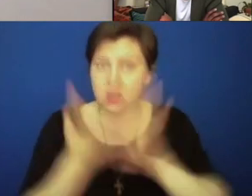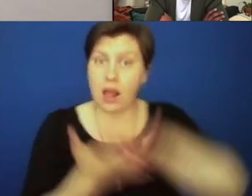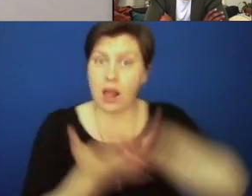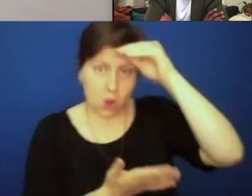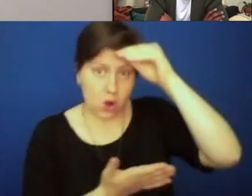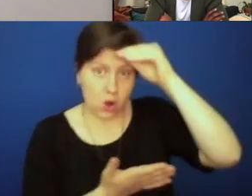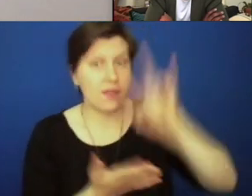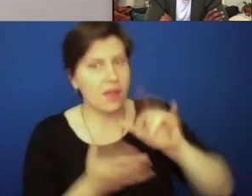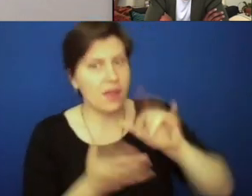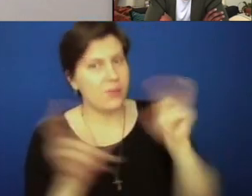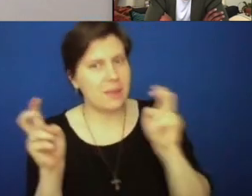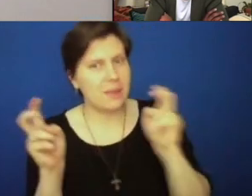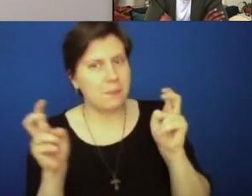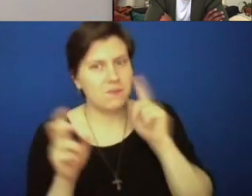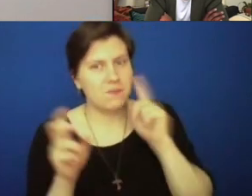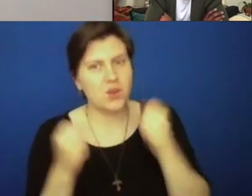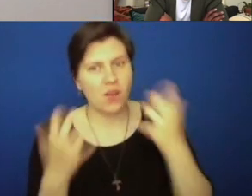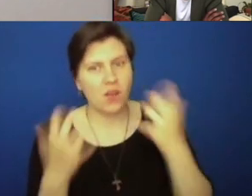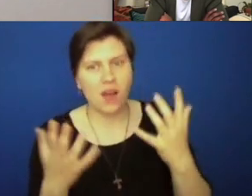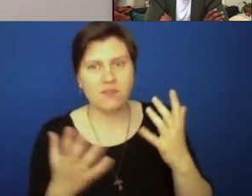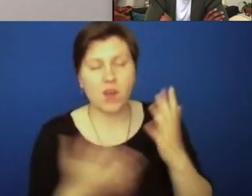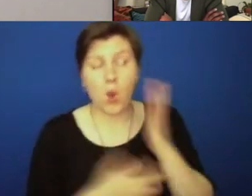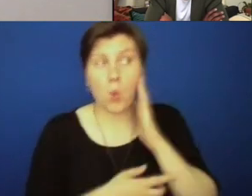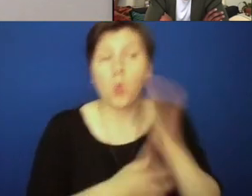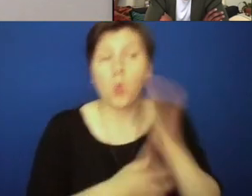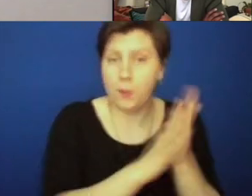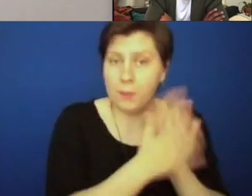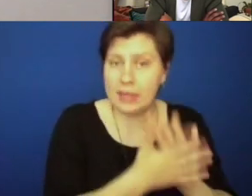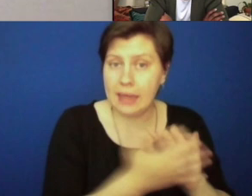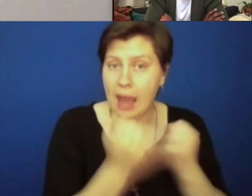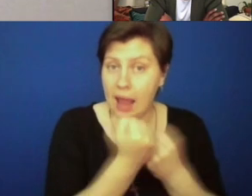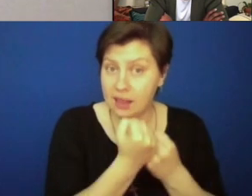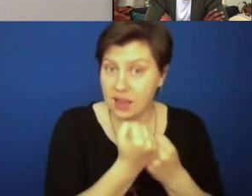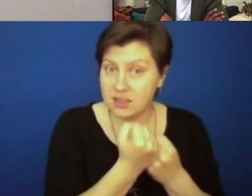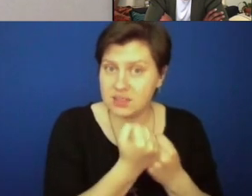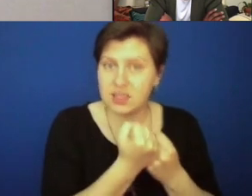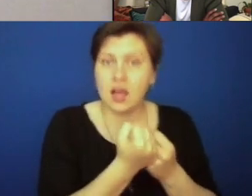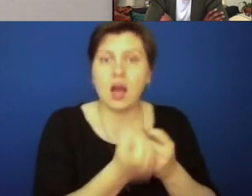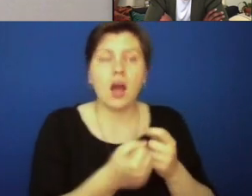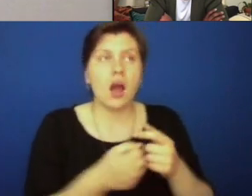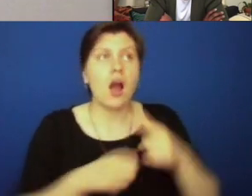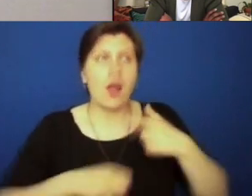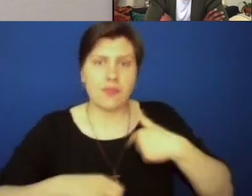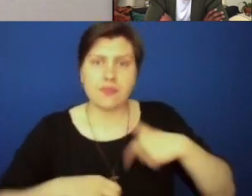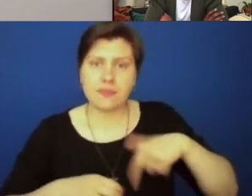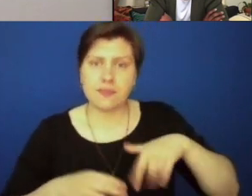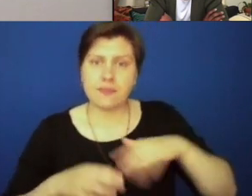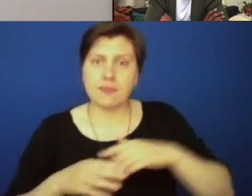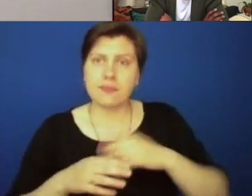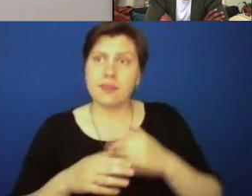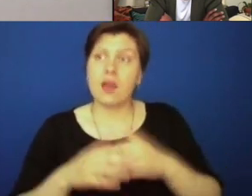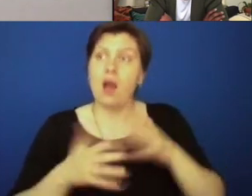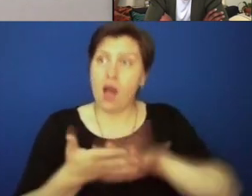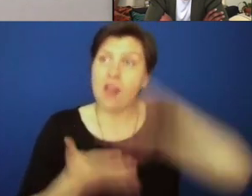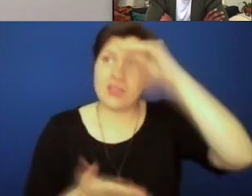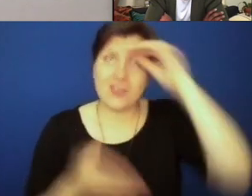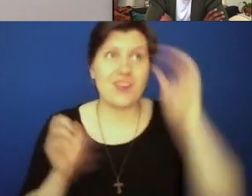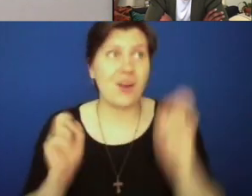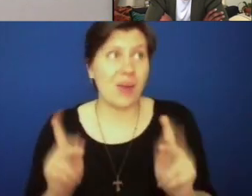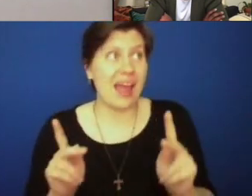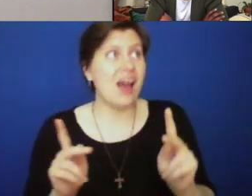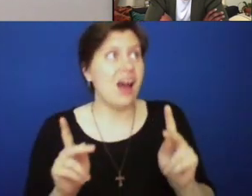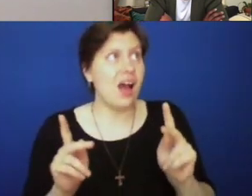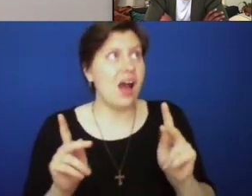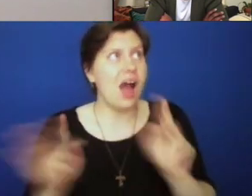learn, which was the theme for a lot of would-be allies, the step that they stop at is once you've learned,